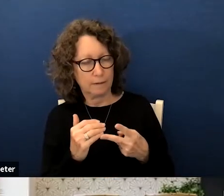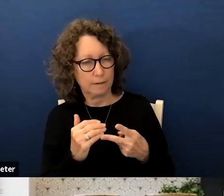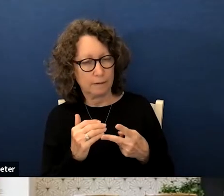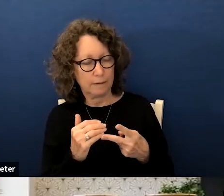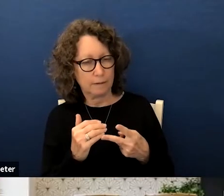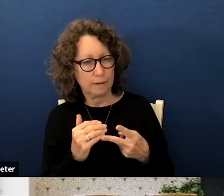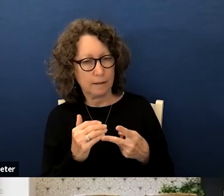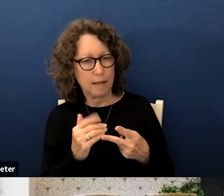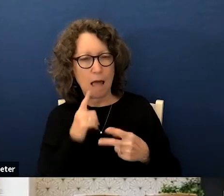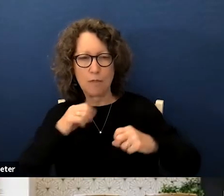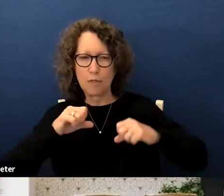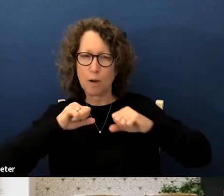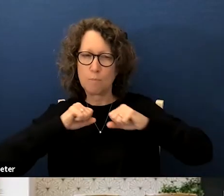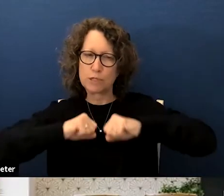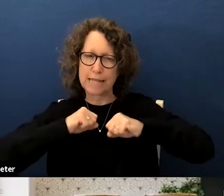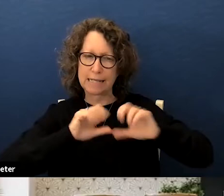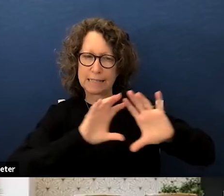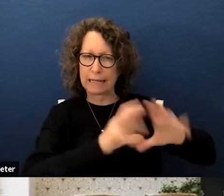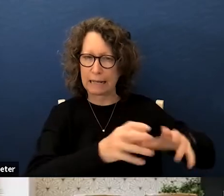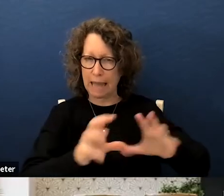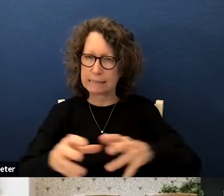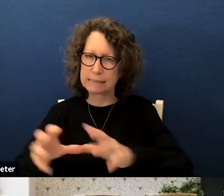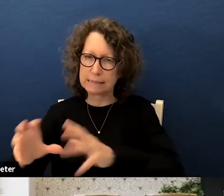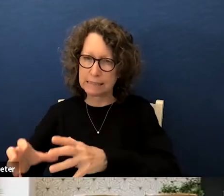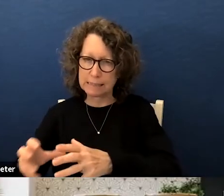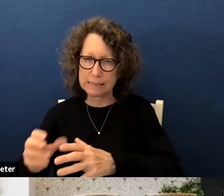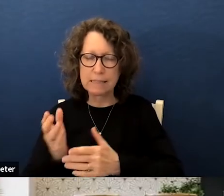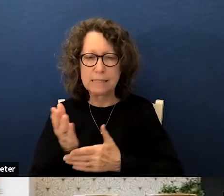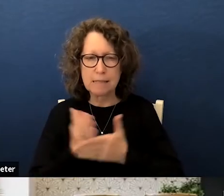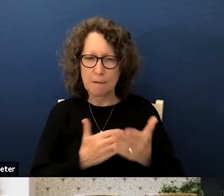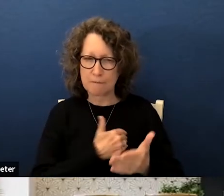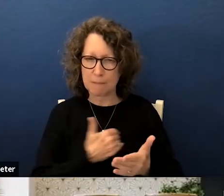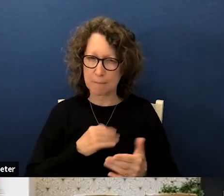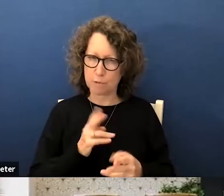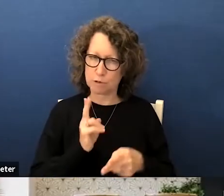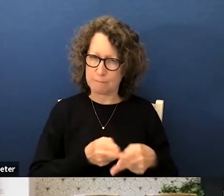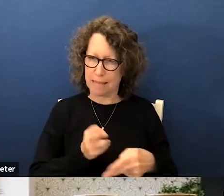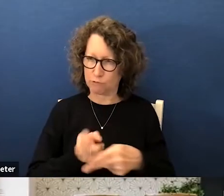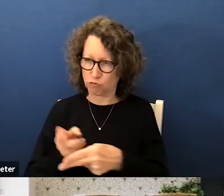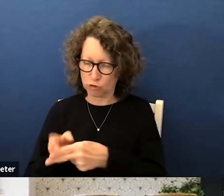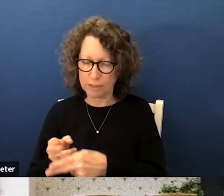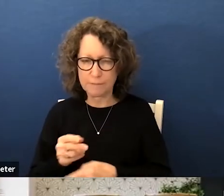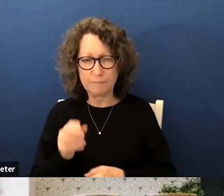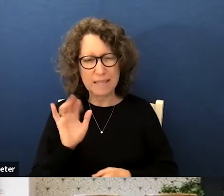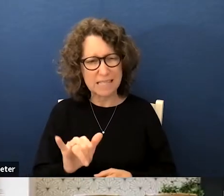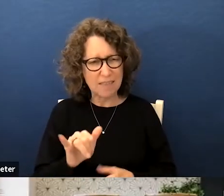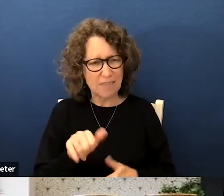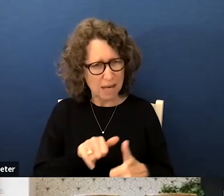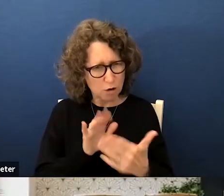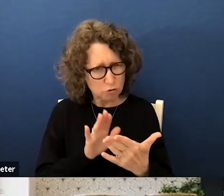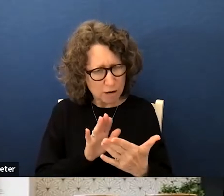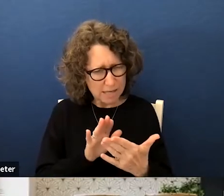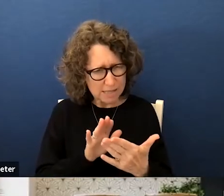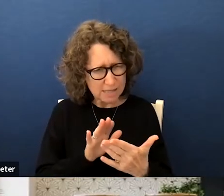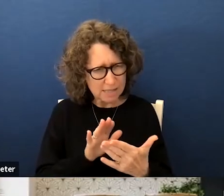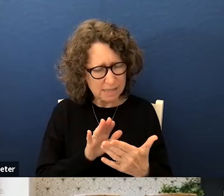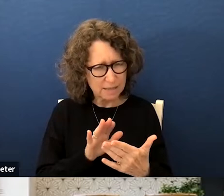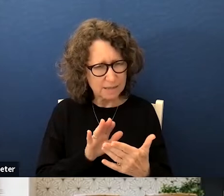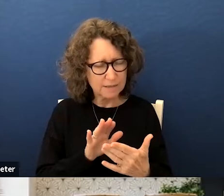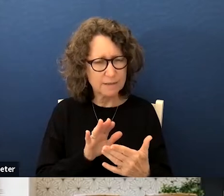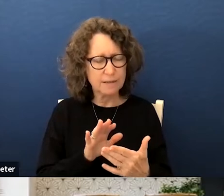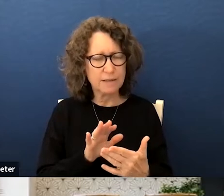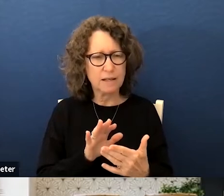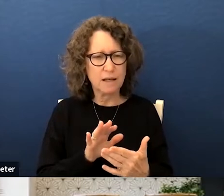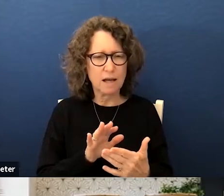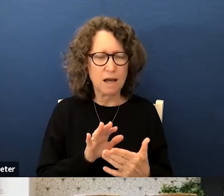the protected classes um that some of the members have spoke about is that addressed on um the